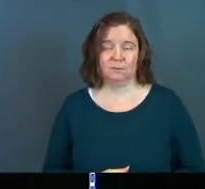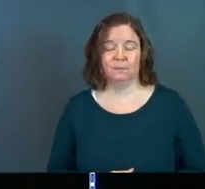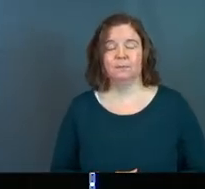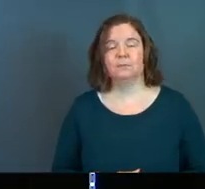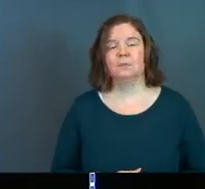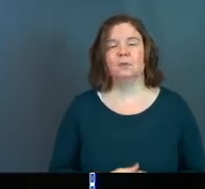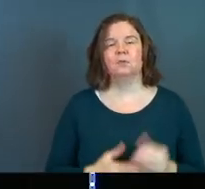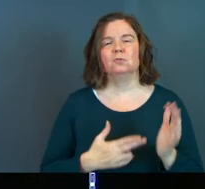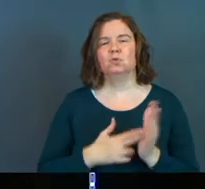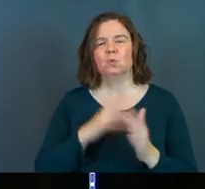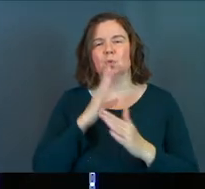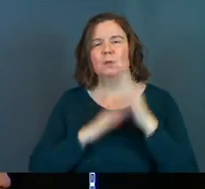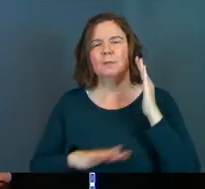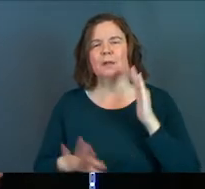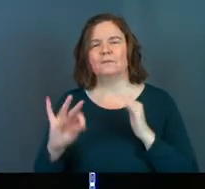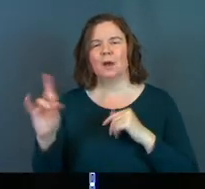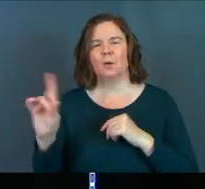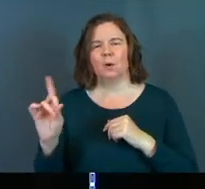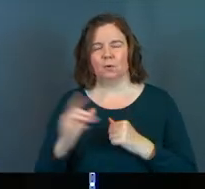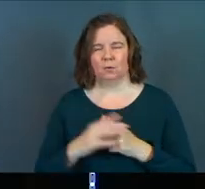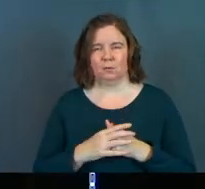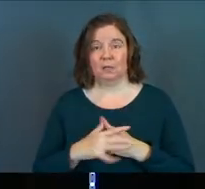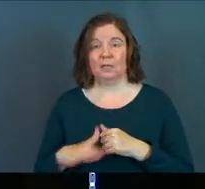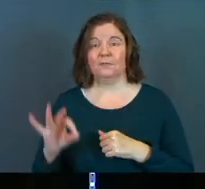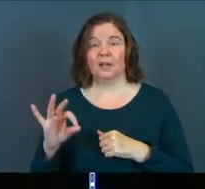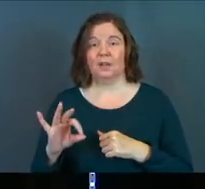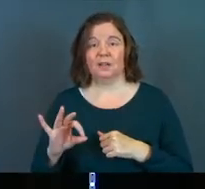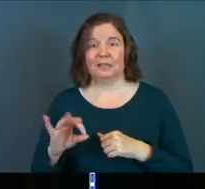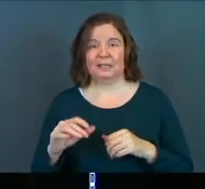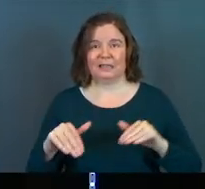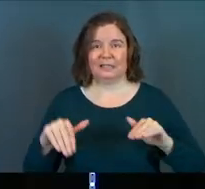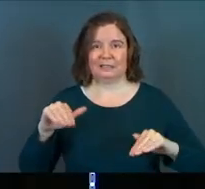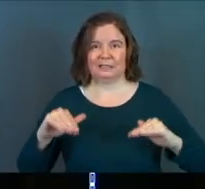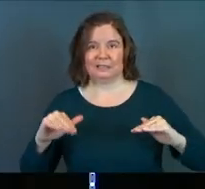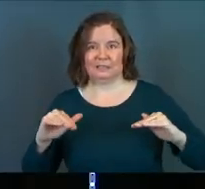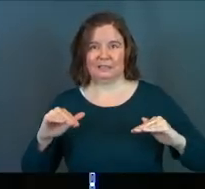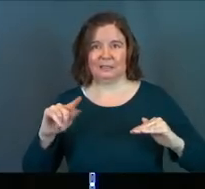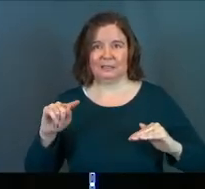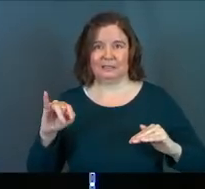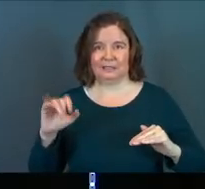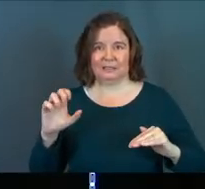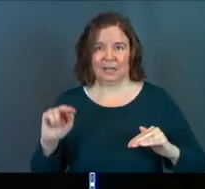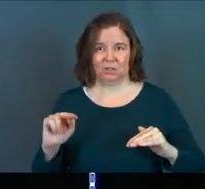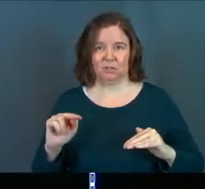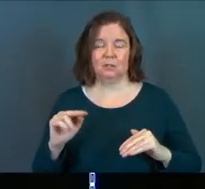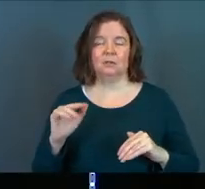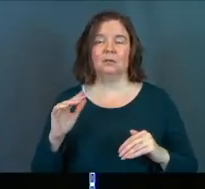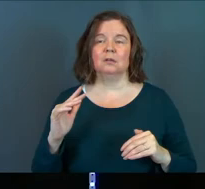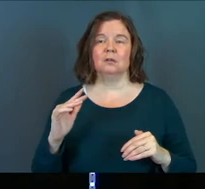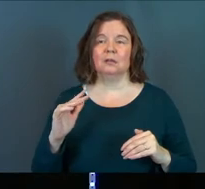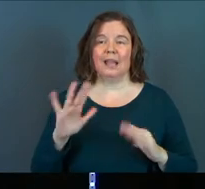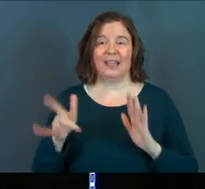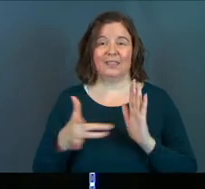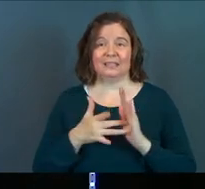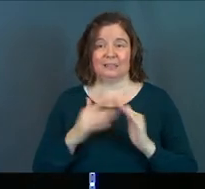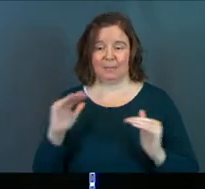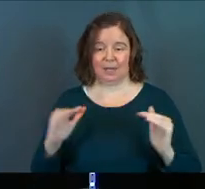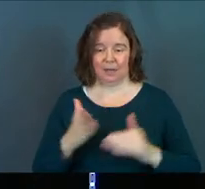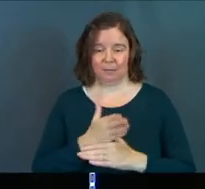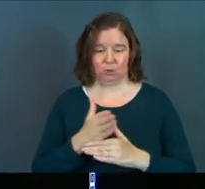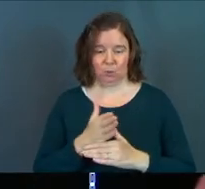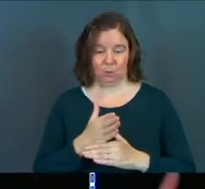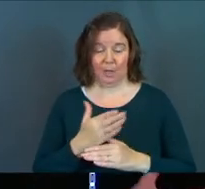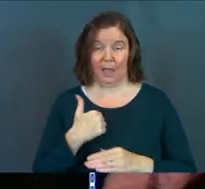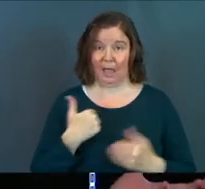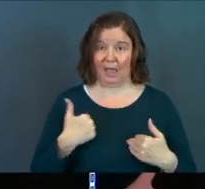So where's true humility found? It's found in this tension, okay? In this, in this, this middle ground between